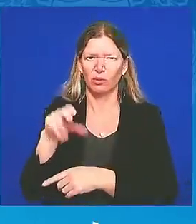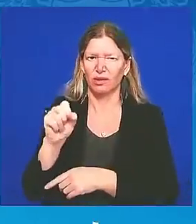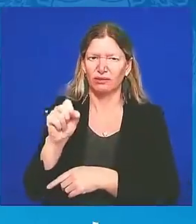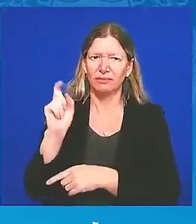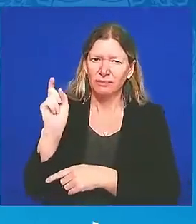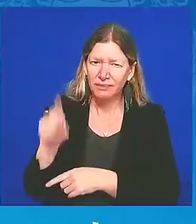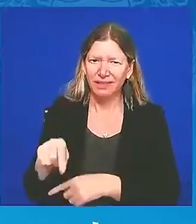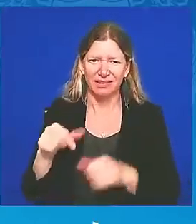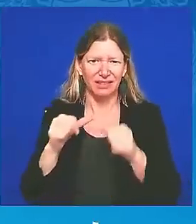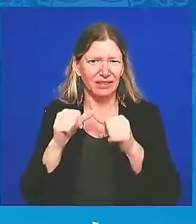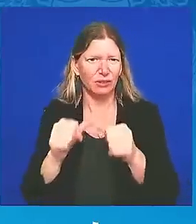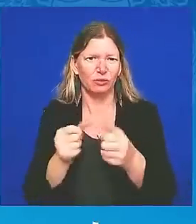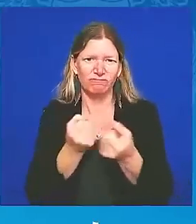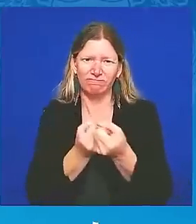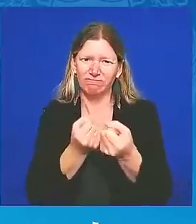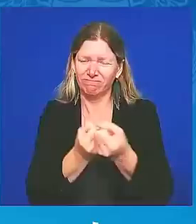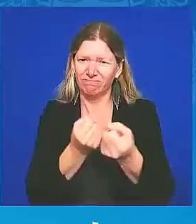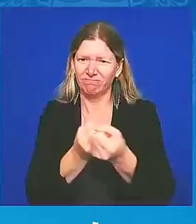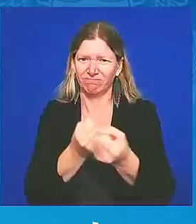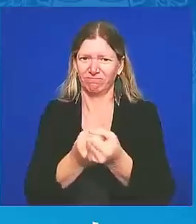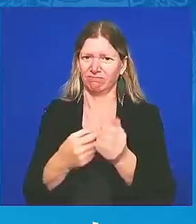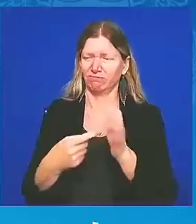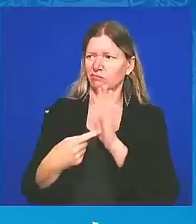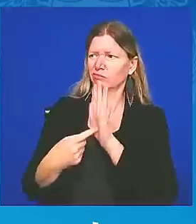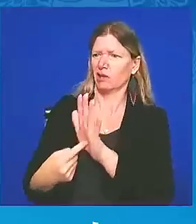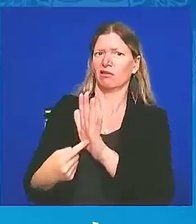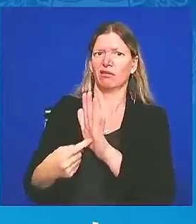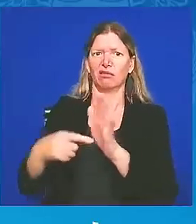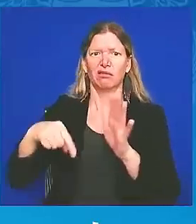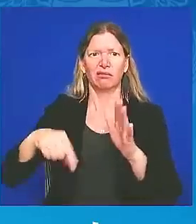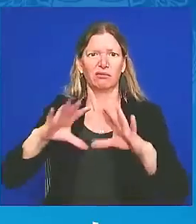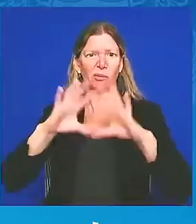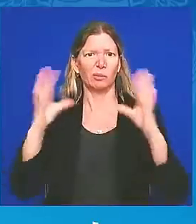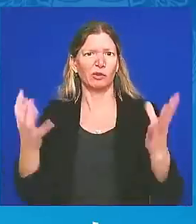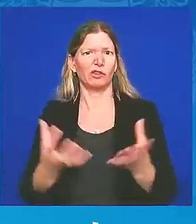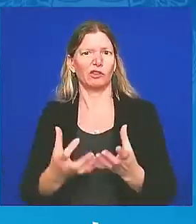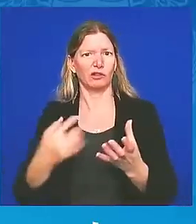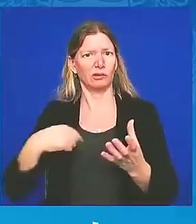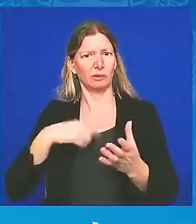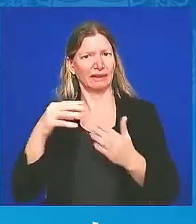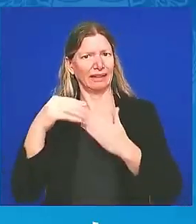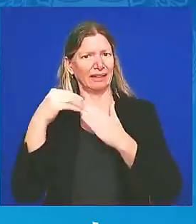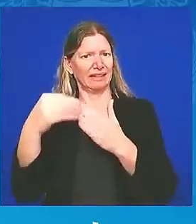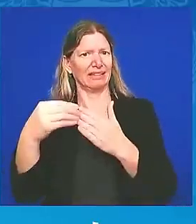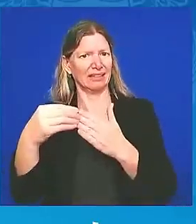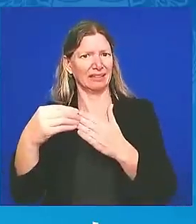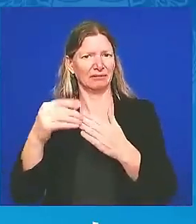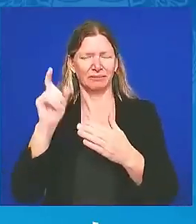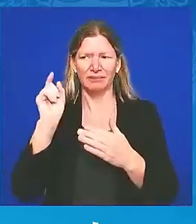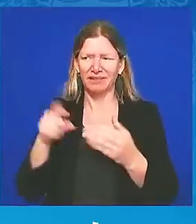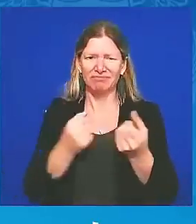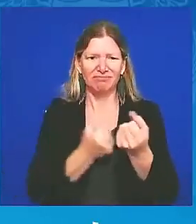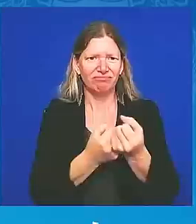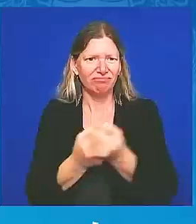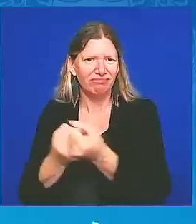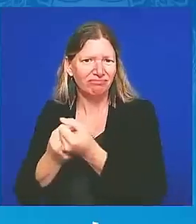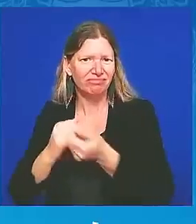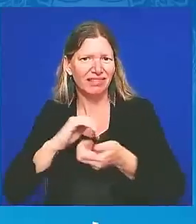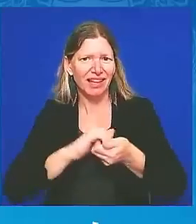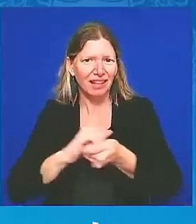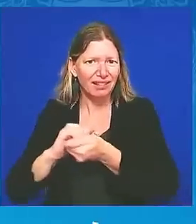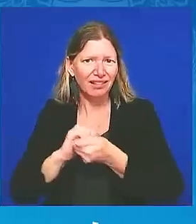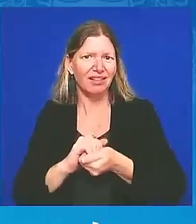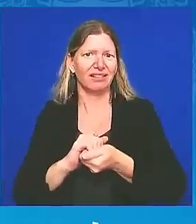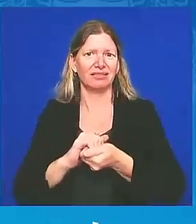stand with our allies and our partners. We must defend our democratic values and stand up to aggressors.